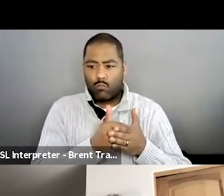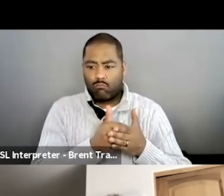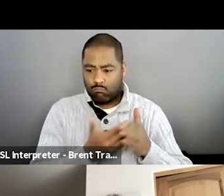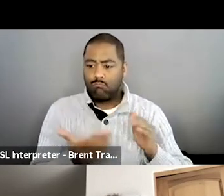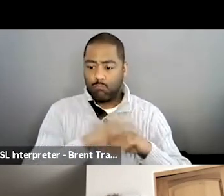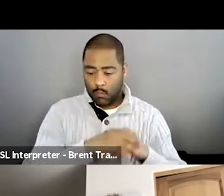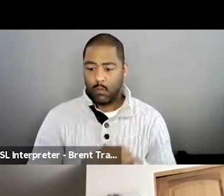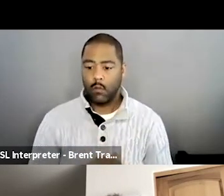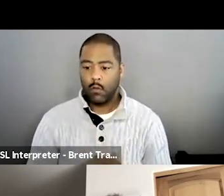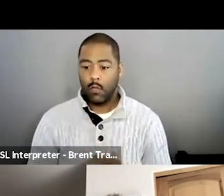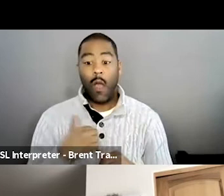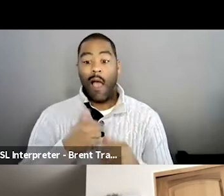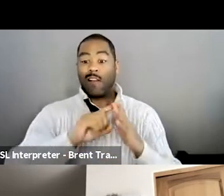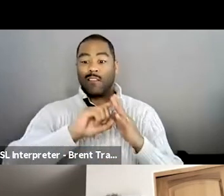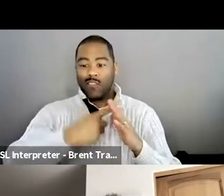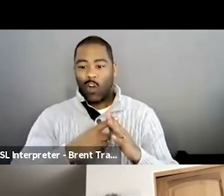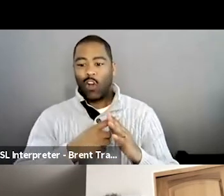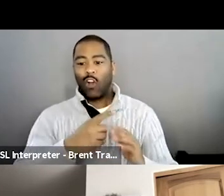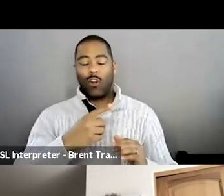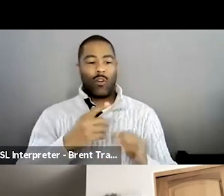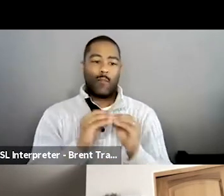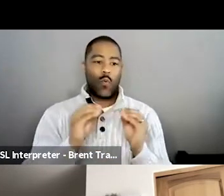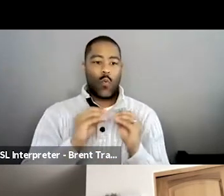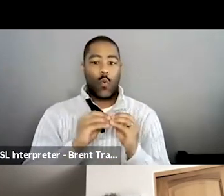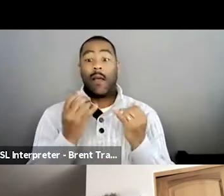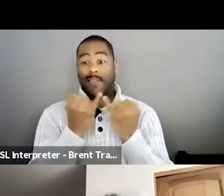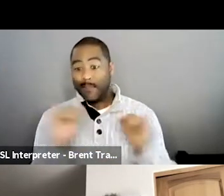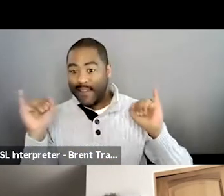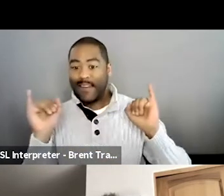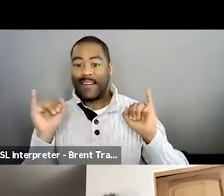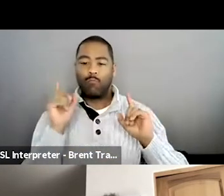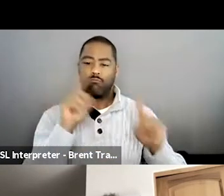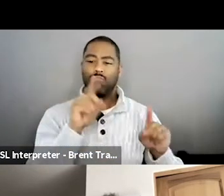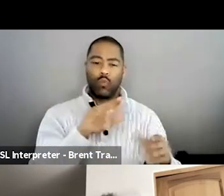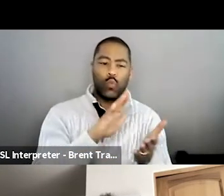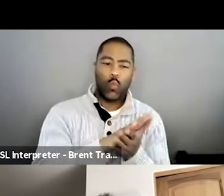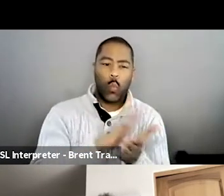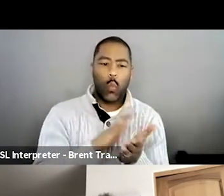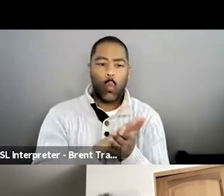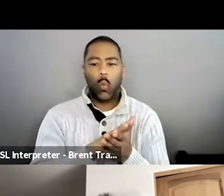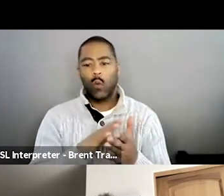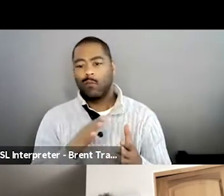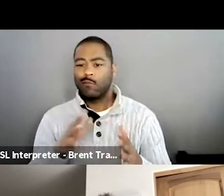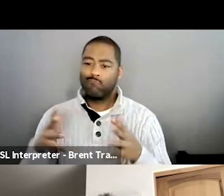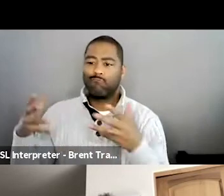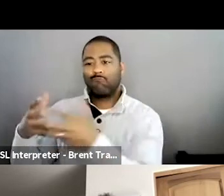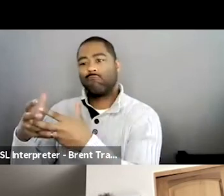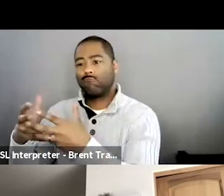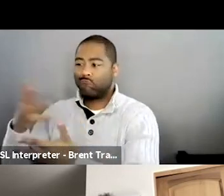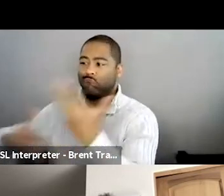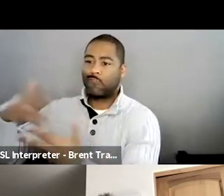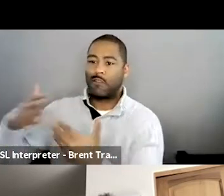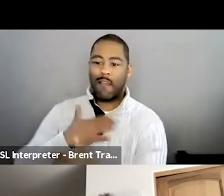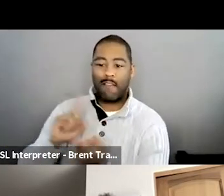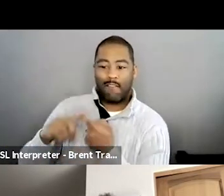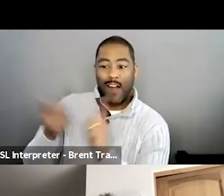independently, leaving the house a lot, um, going to be with friends and just kind of staying clear of my family because I wanted to